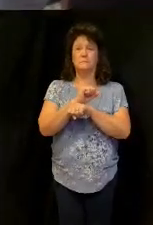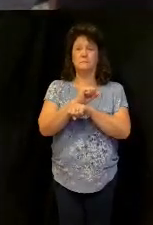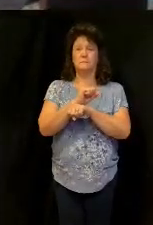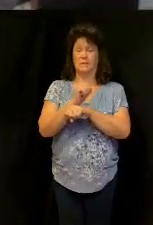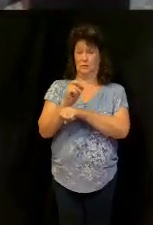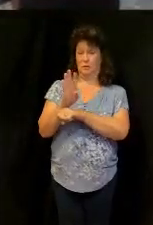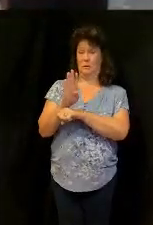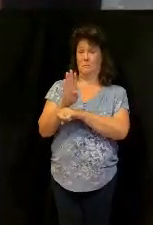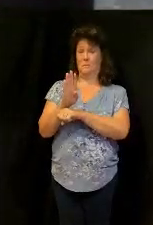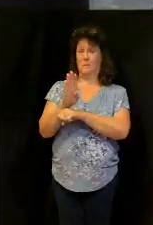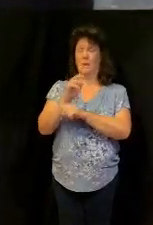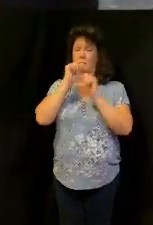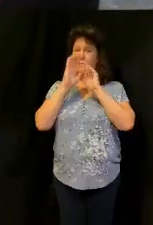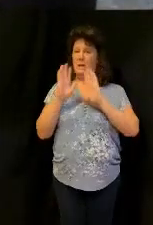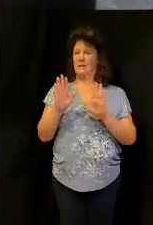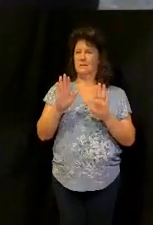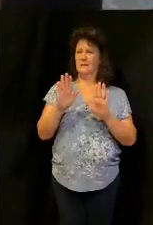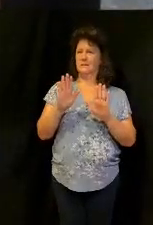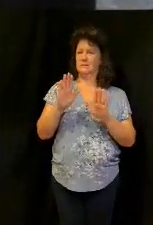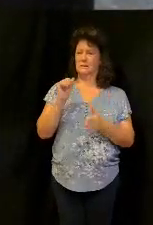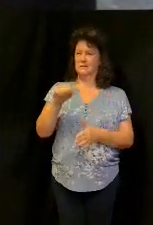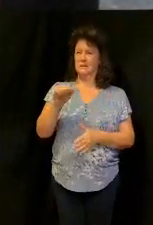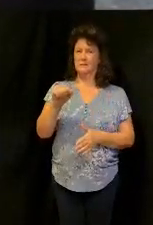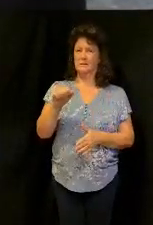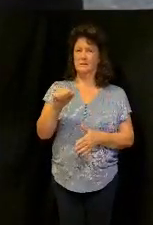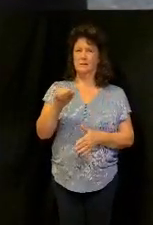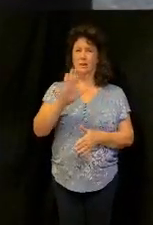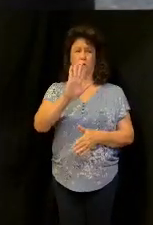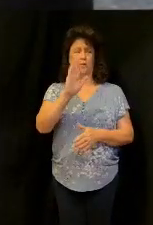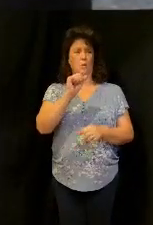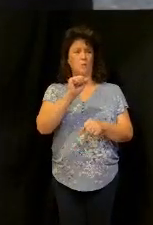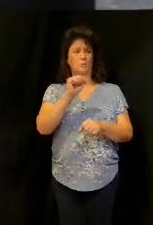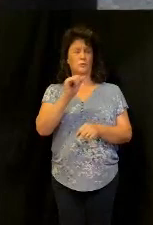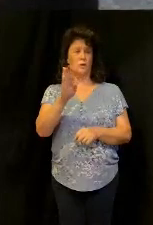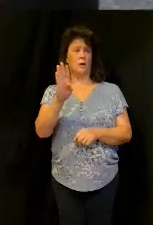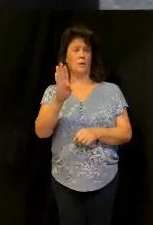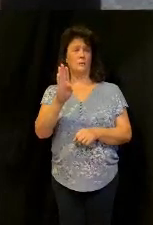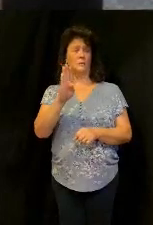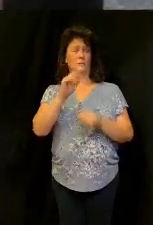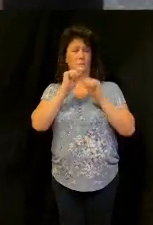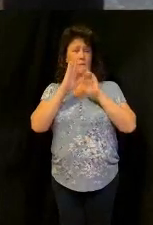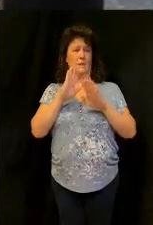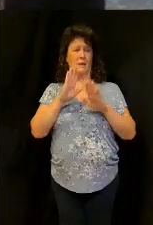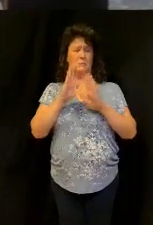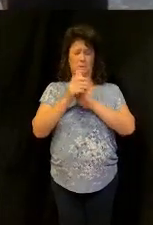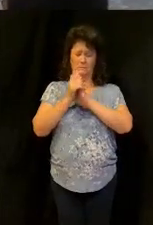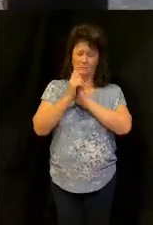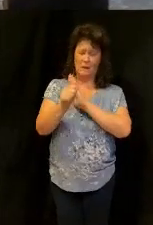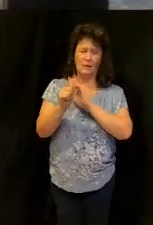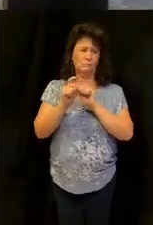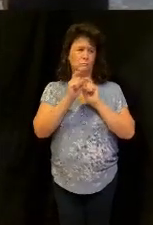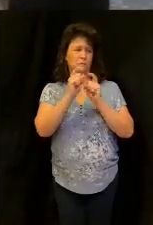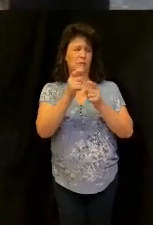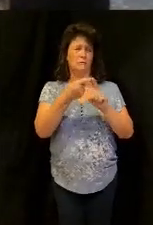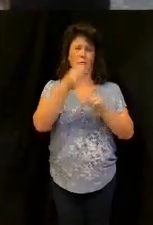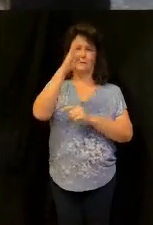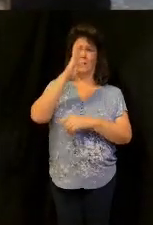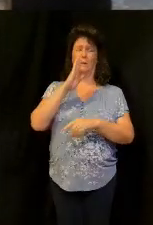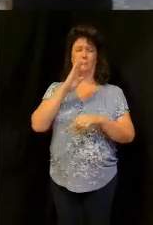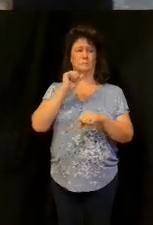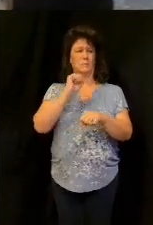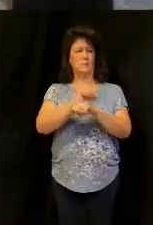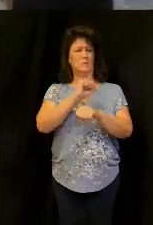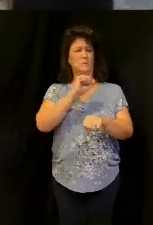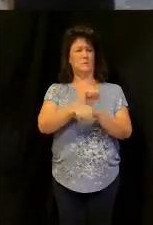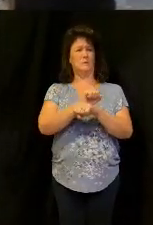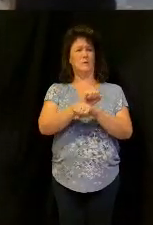how many know that's a blessing your job is a blessing God's anointed you with gifts and talents and abilities to be able to do he's given